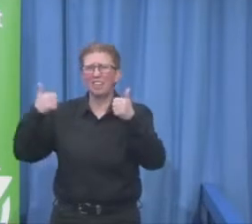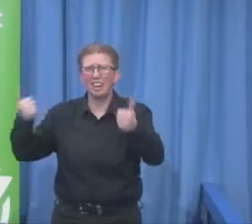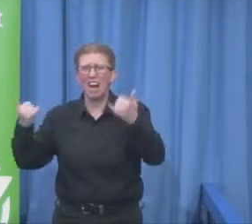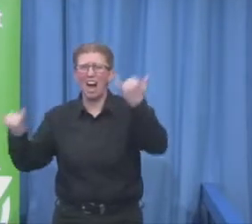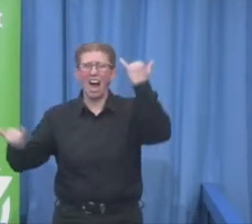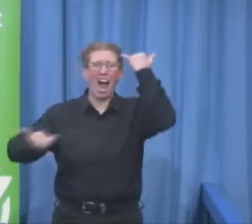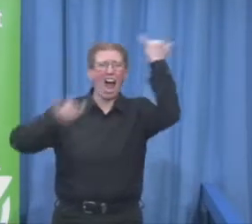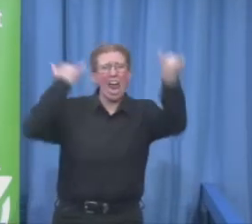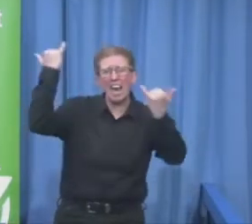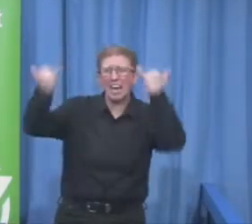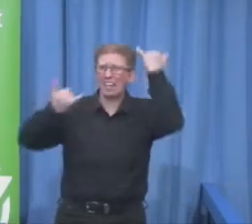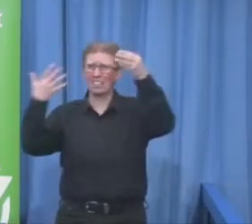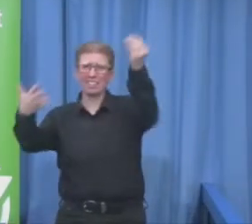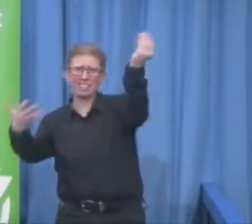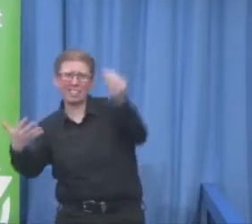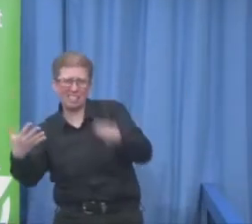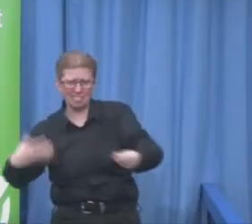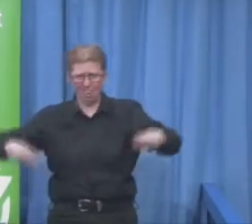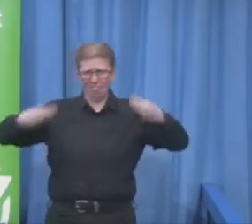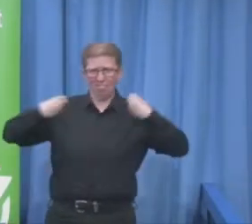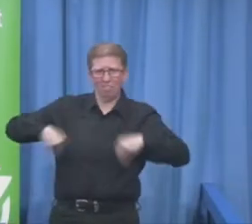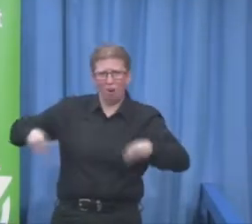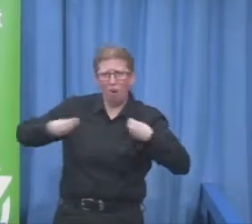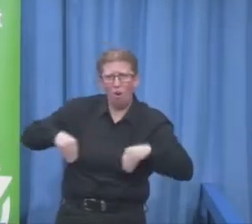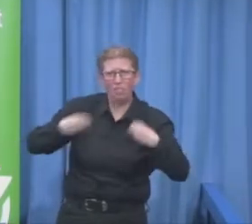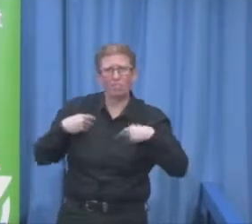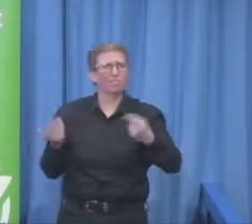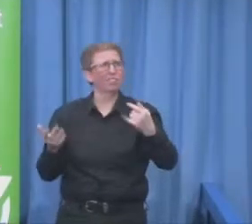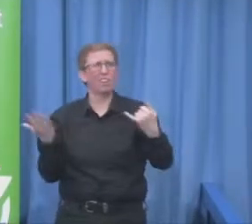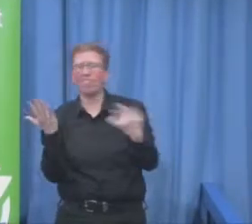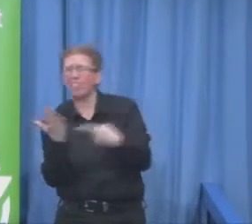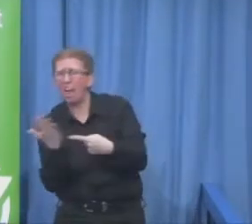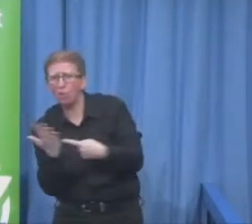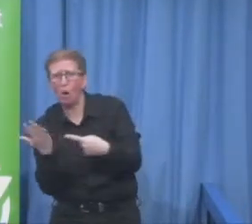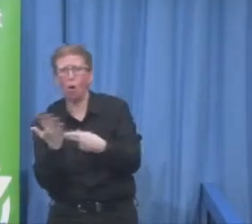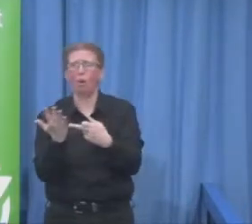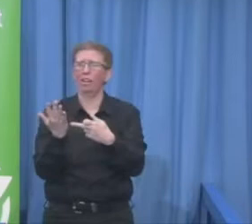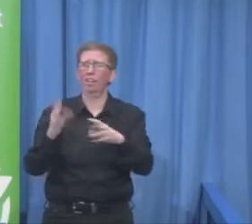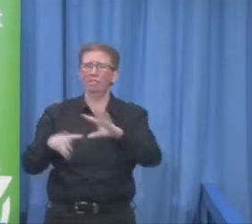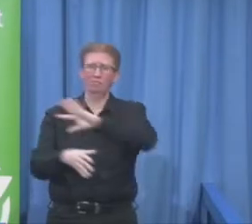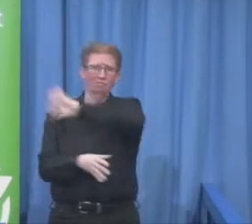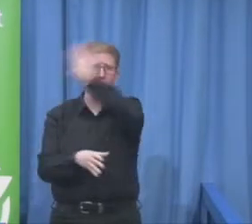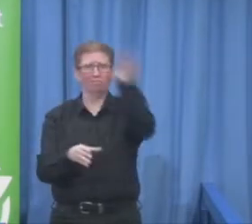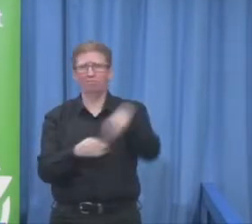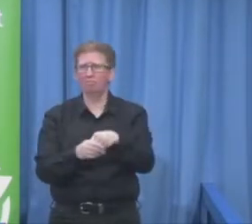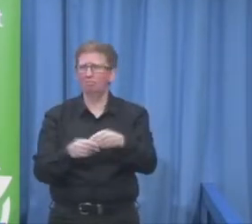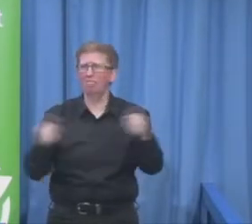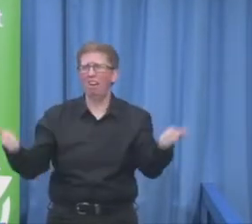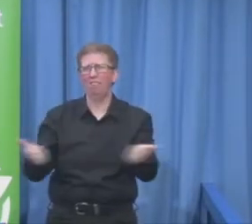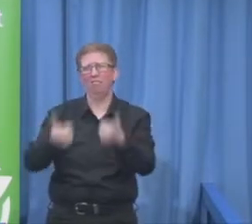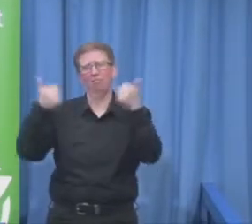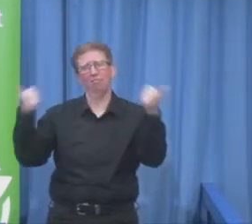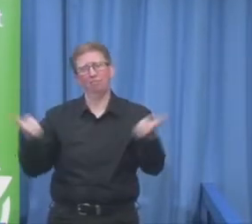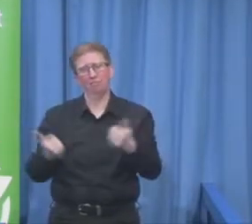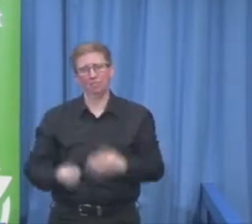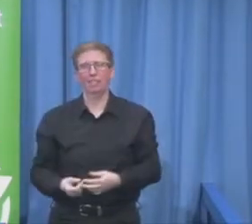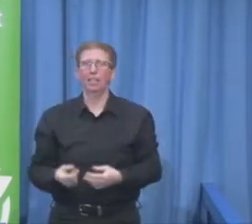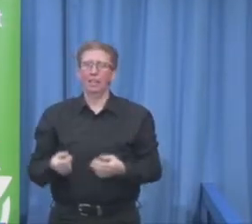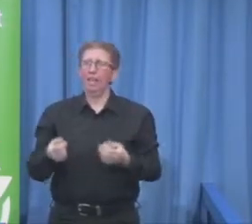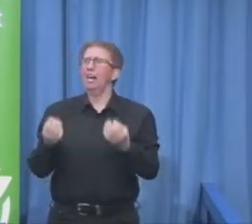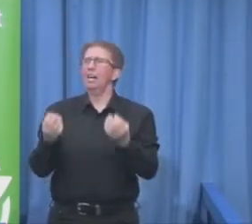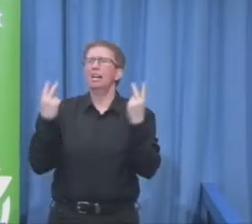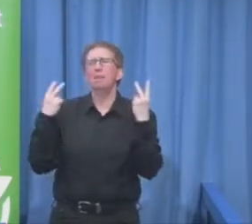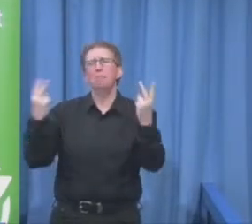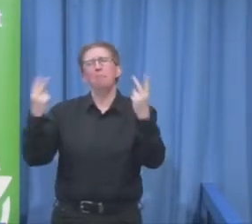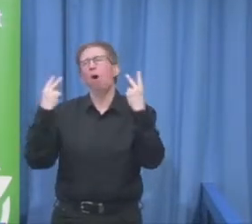creative design led thinking is so important, but also the passion to which you presented it. It's contagious. So thank you so much. A big